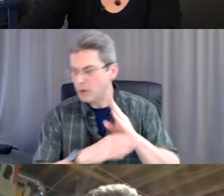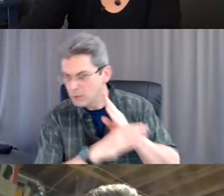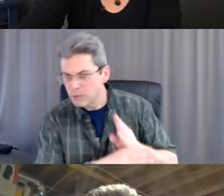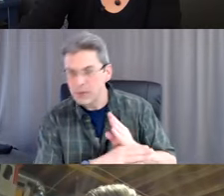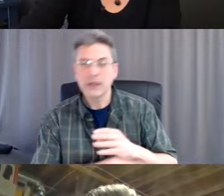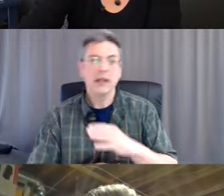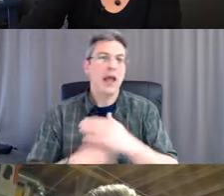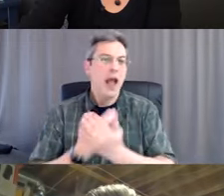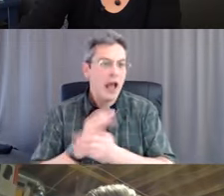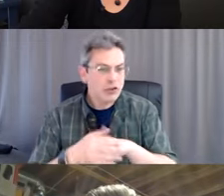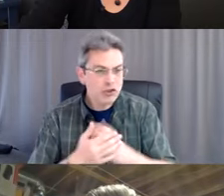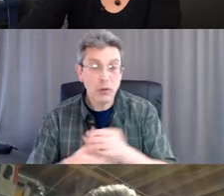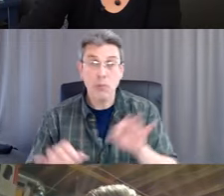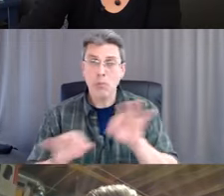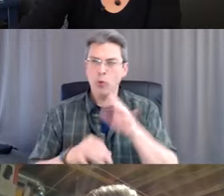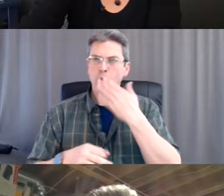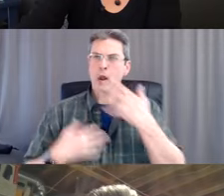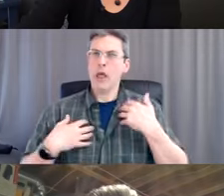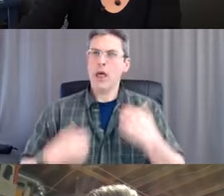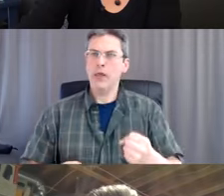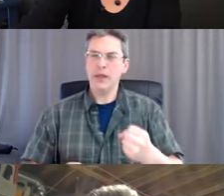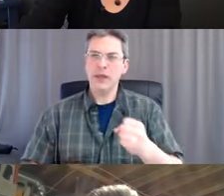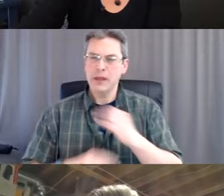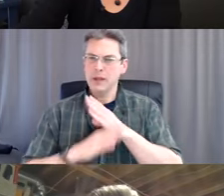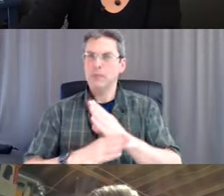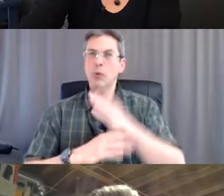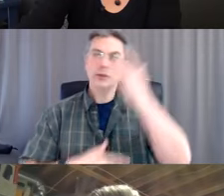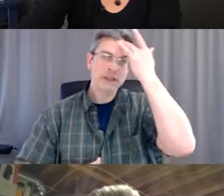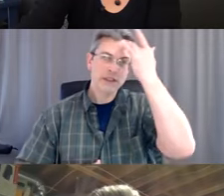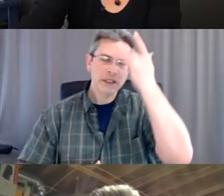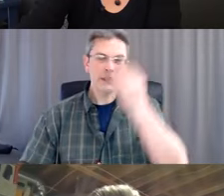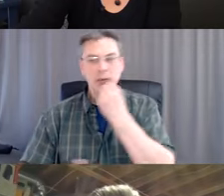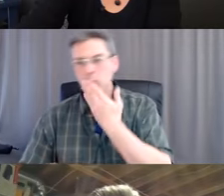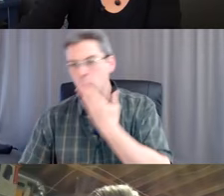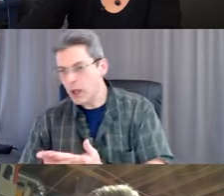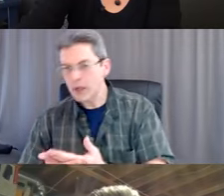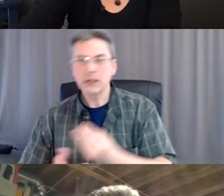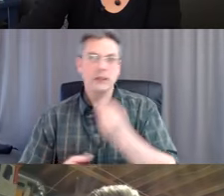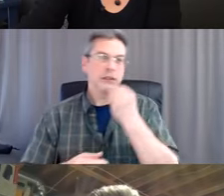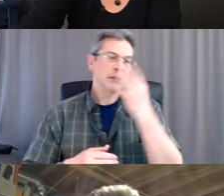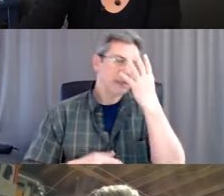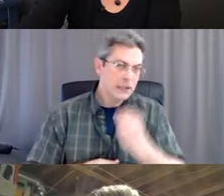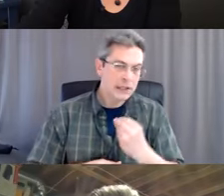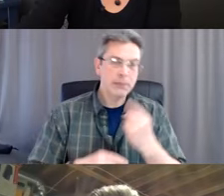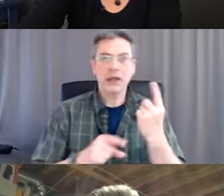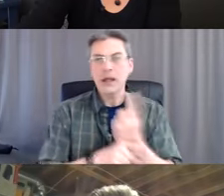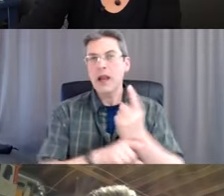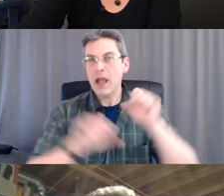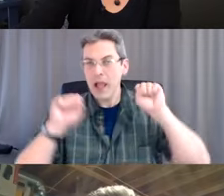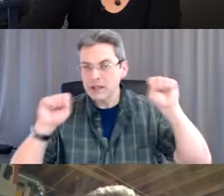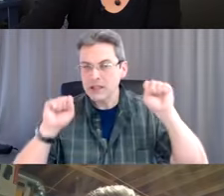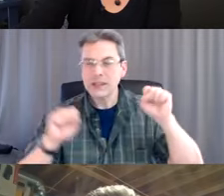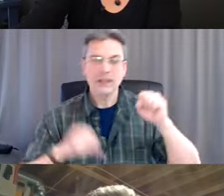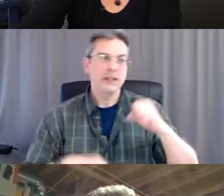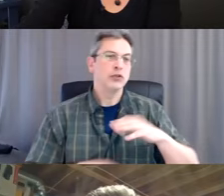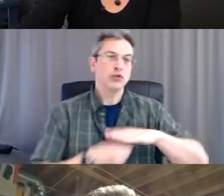immune system strong. Eat well. Exercise. Get enough sleep. Get your immunization. Try to